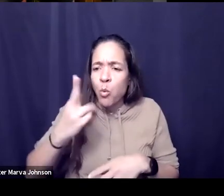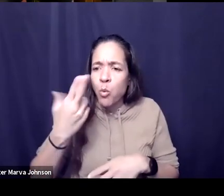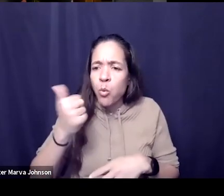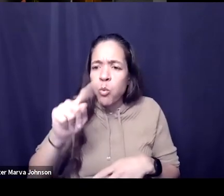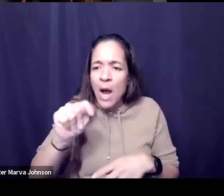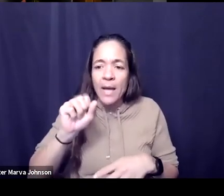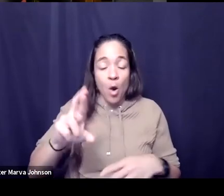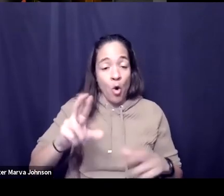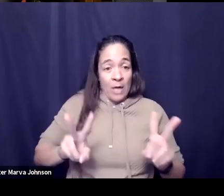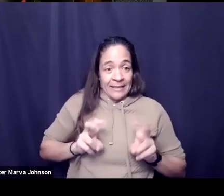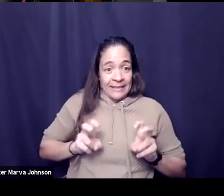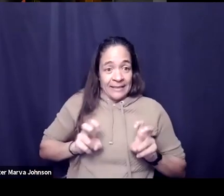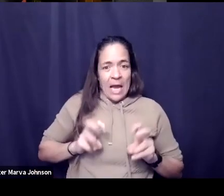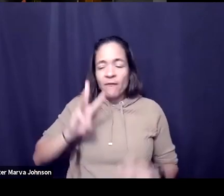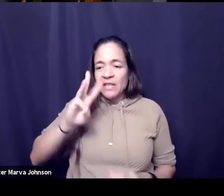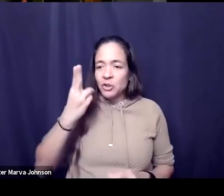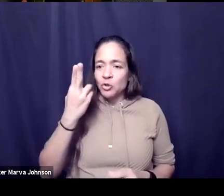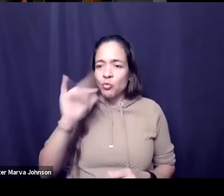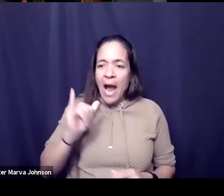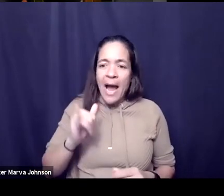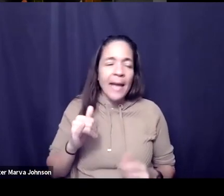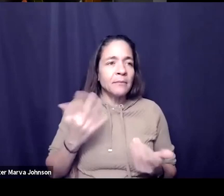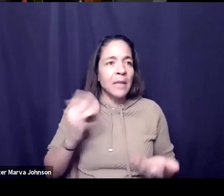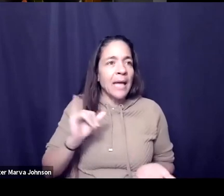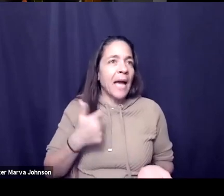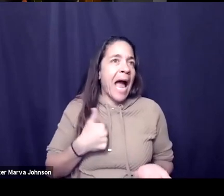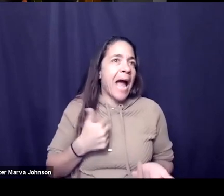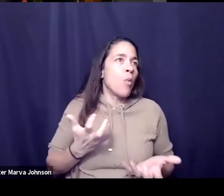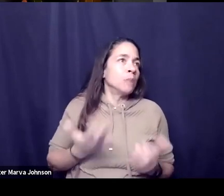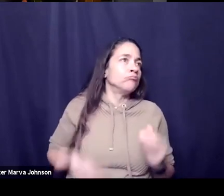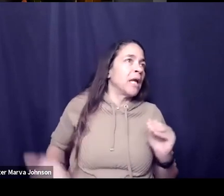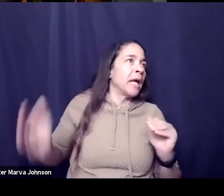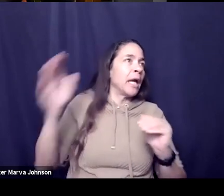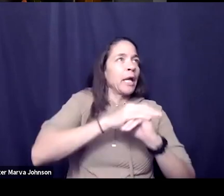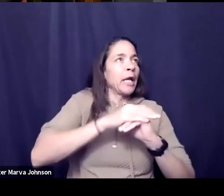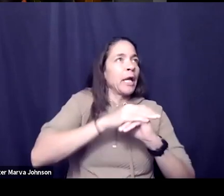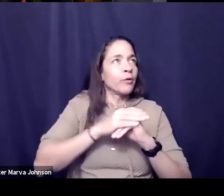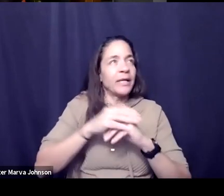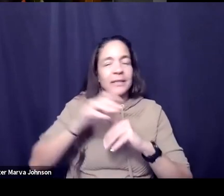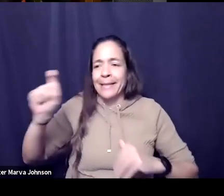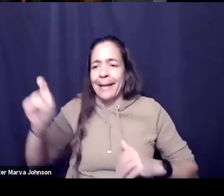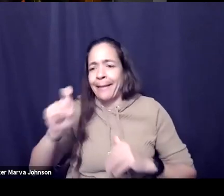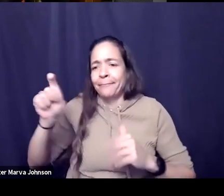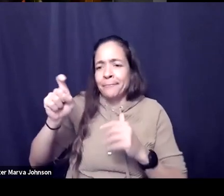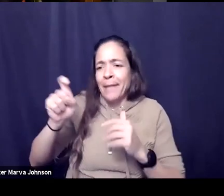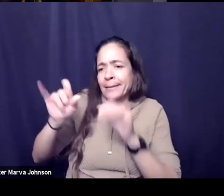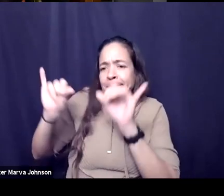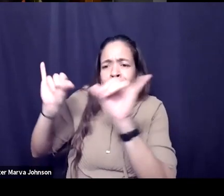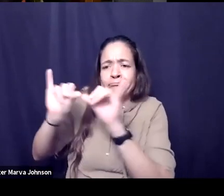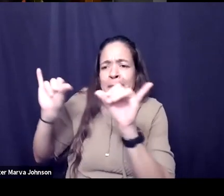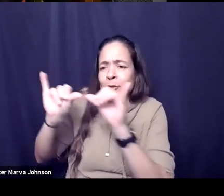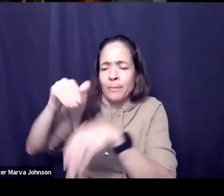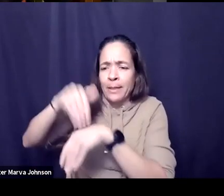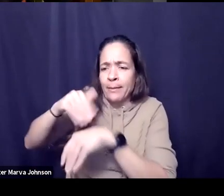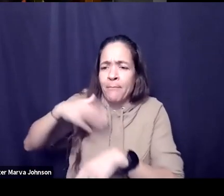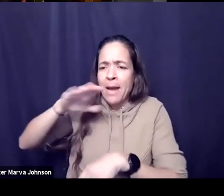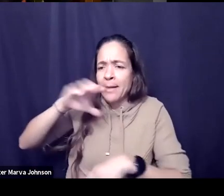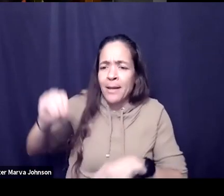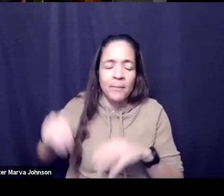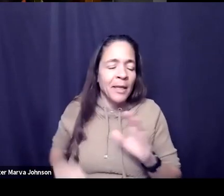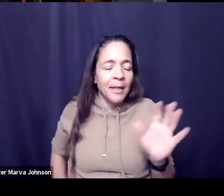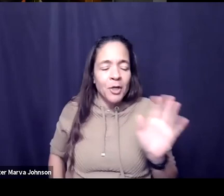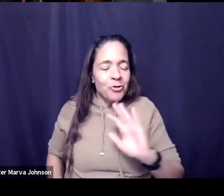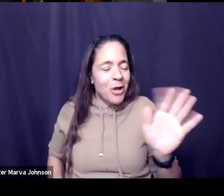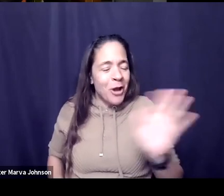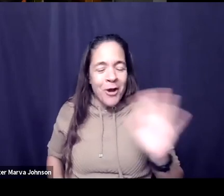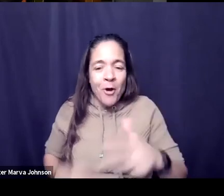it's like oh i want to you know increase x metric at my company but really it starts with who who do you care about right now